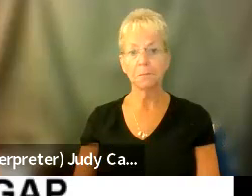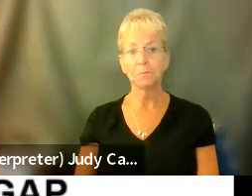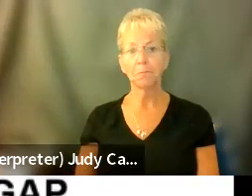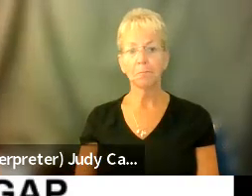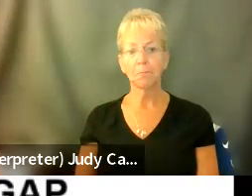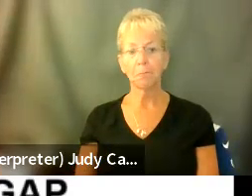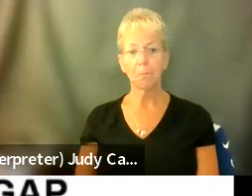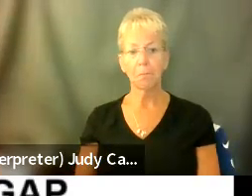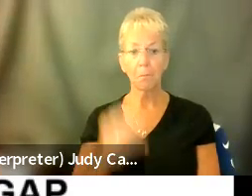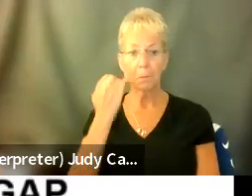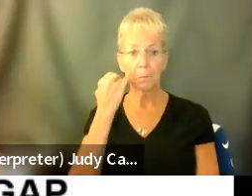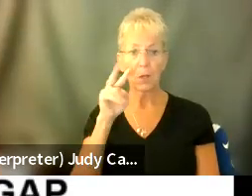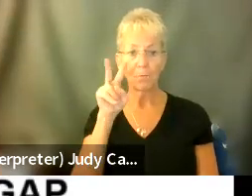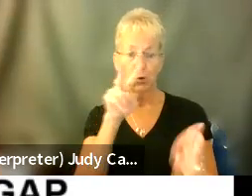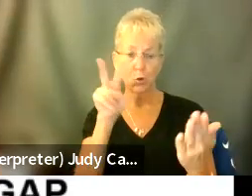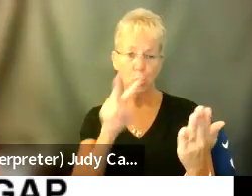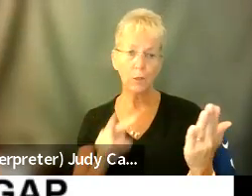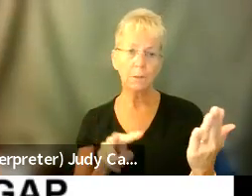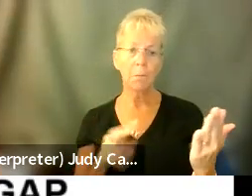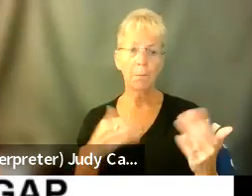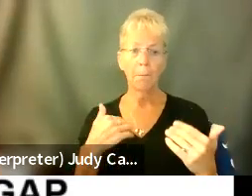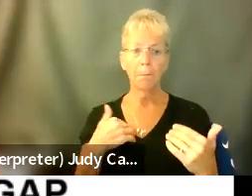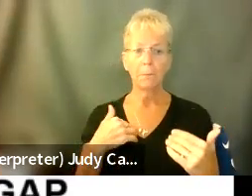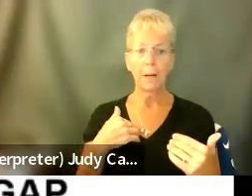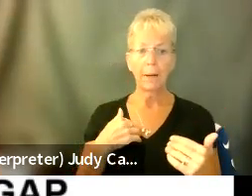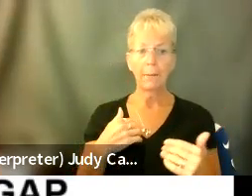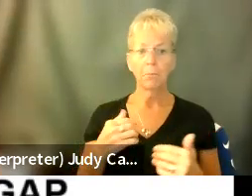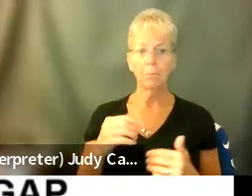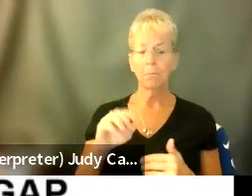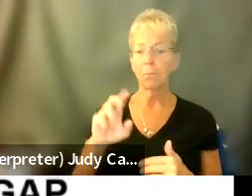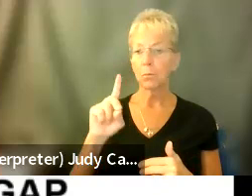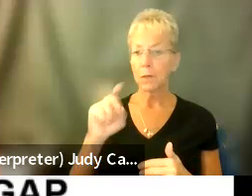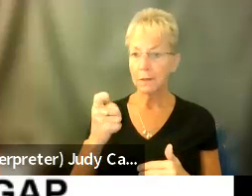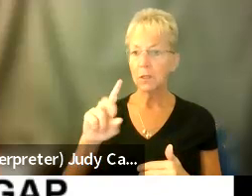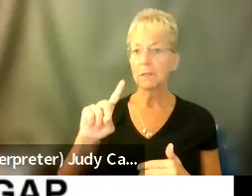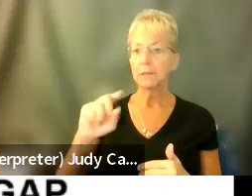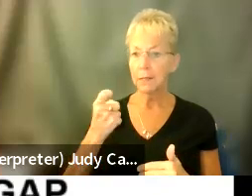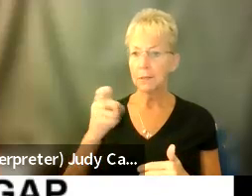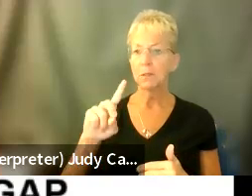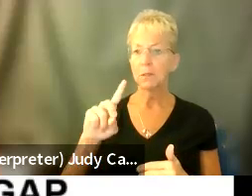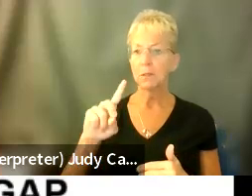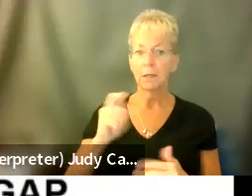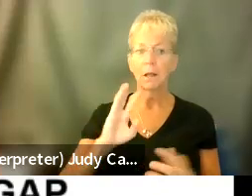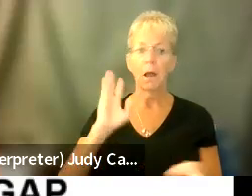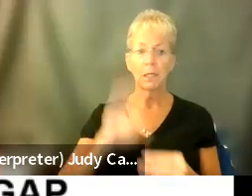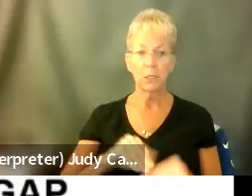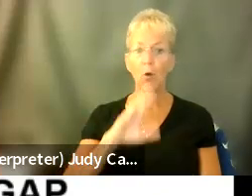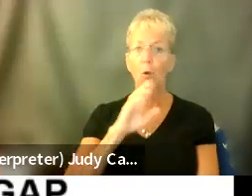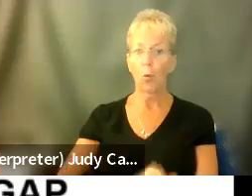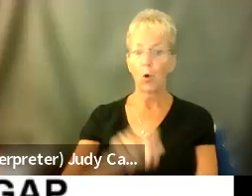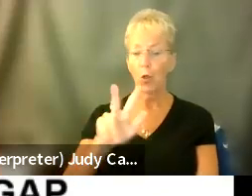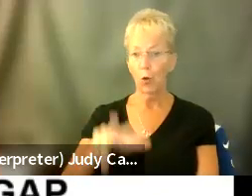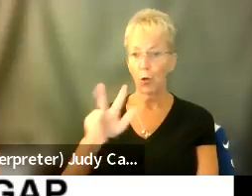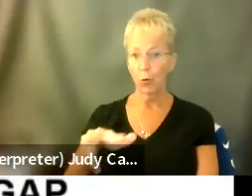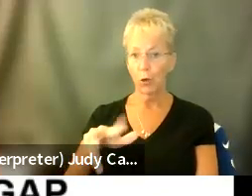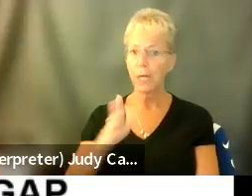and then if you look, I, I was kept getting diagnoses and diagnoses up till I was 33 and then it